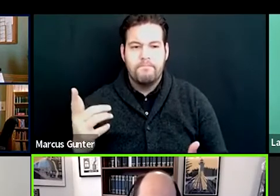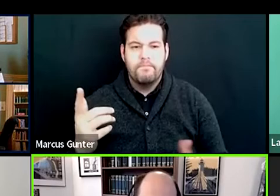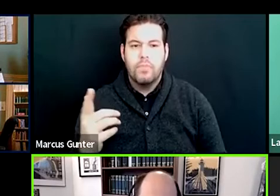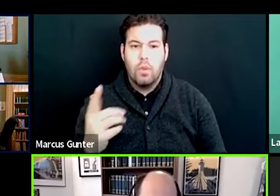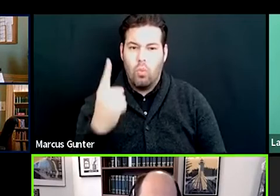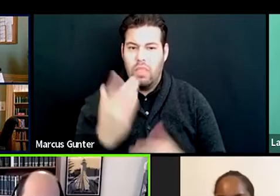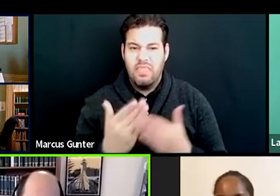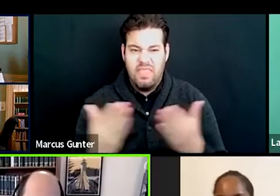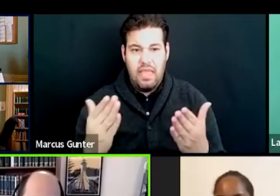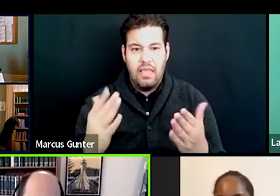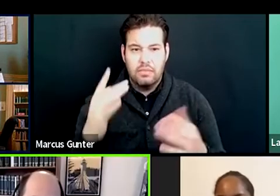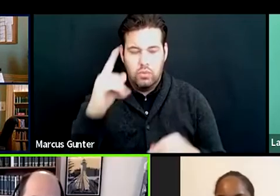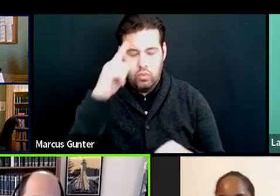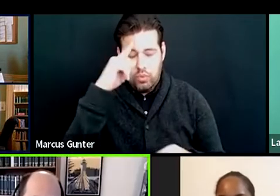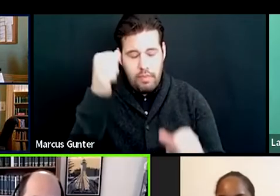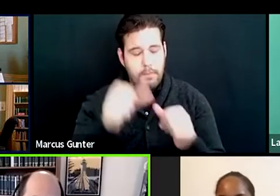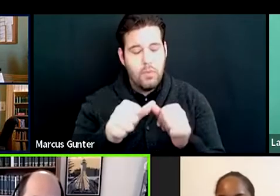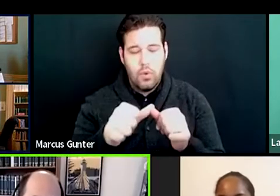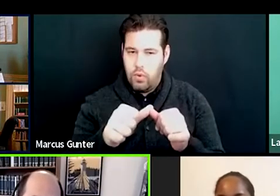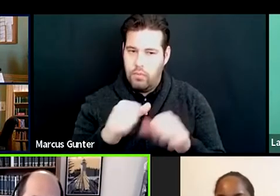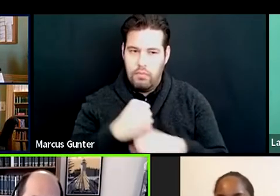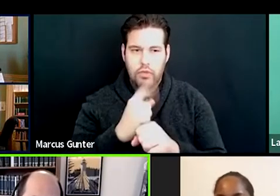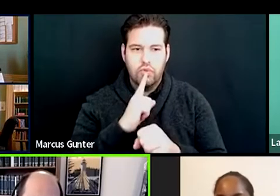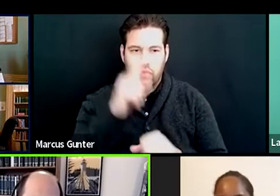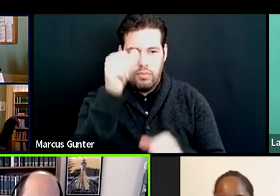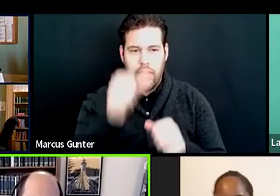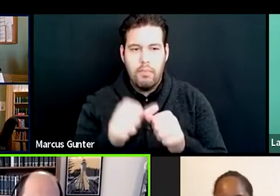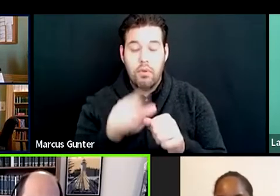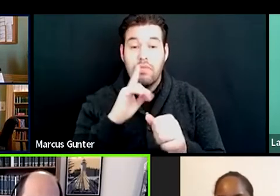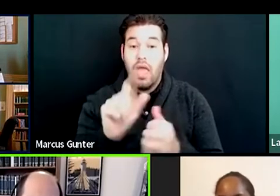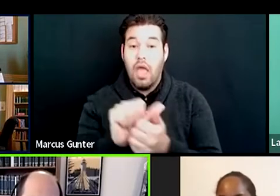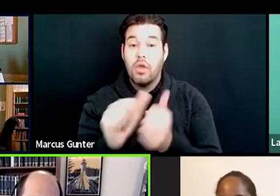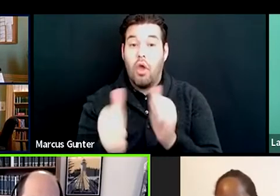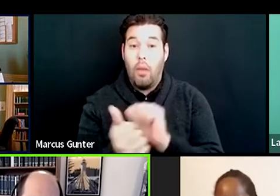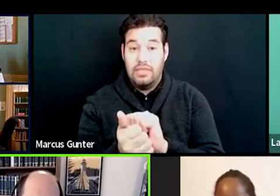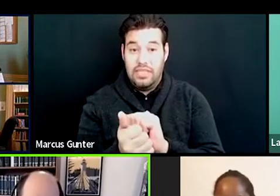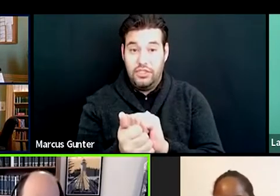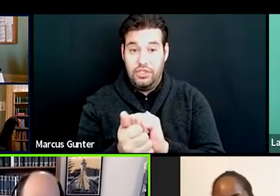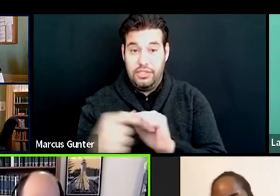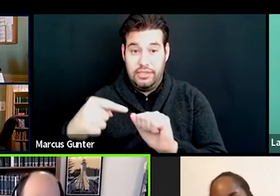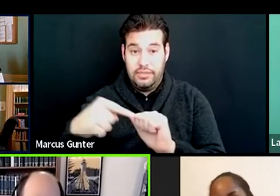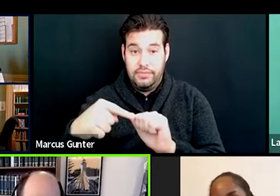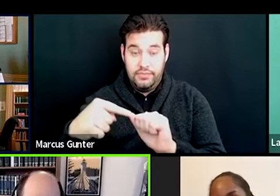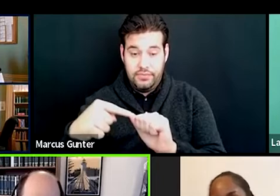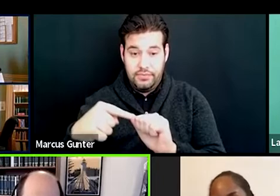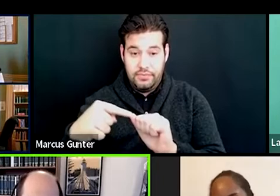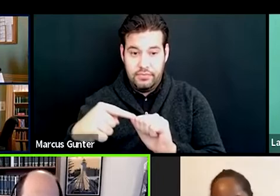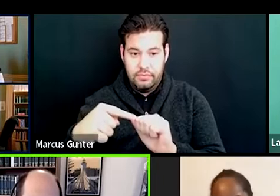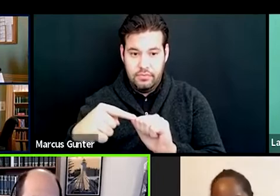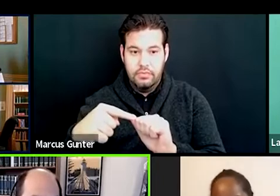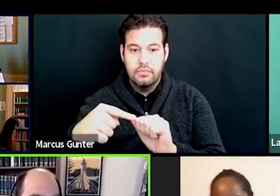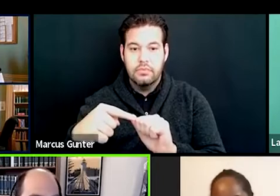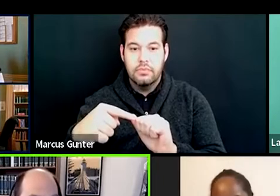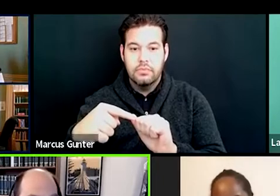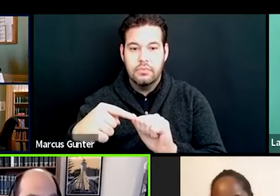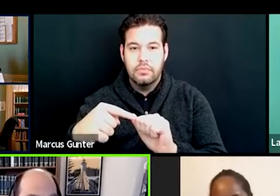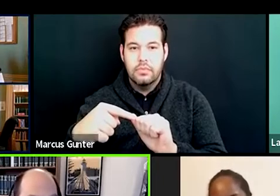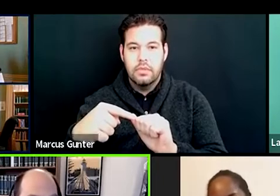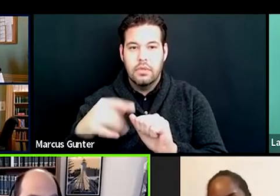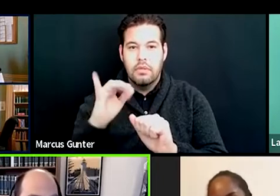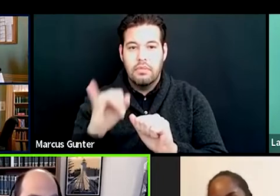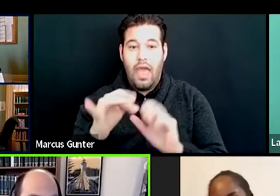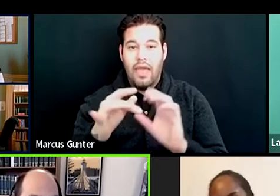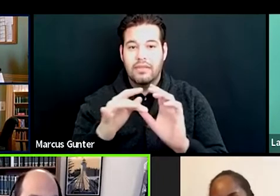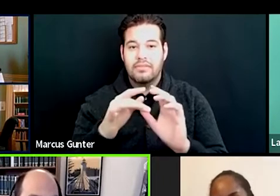one thing that's worth remembering is that the accommodation, uh, goes to the individual with the